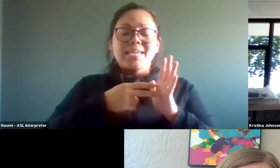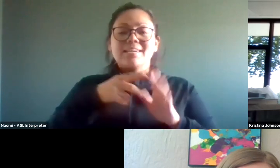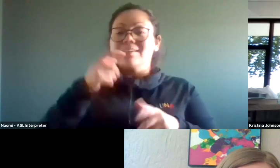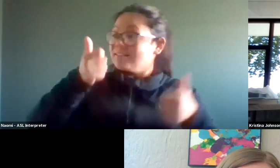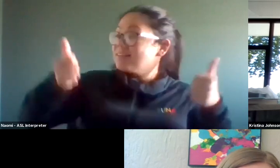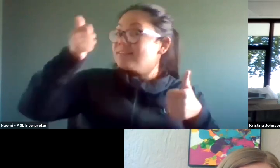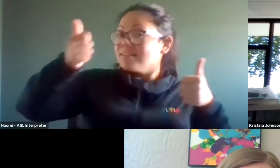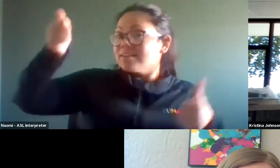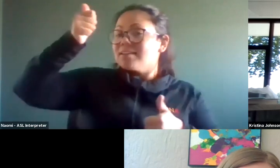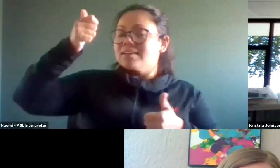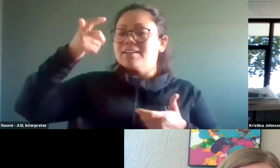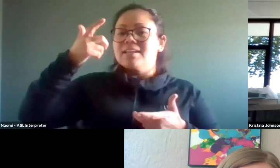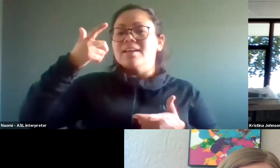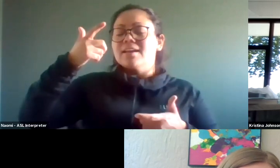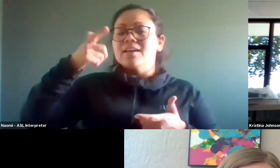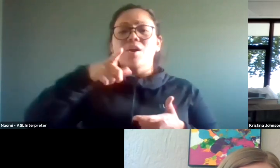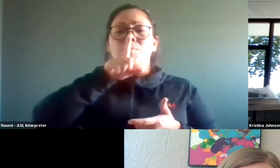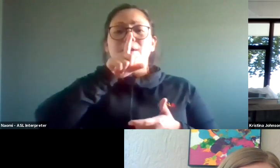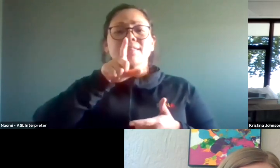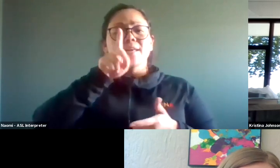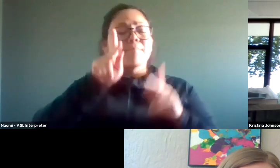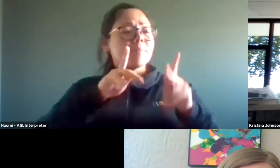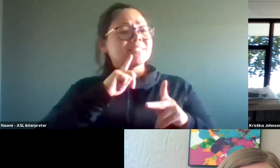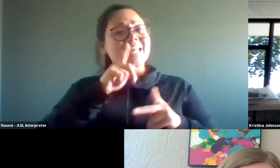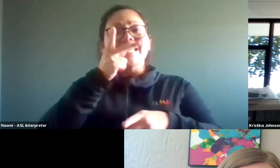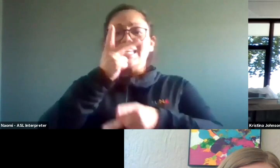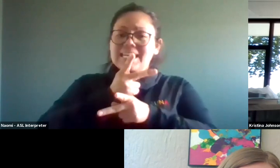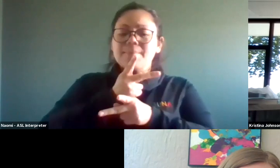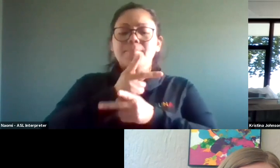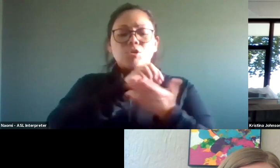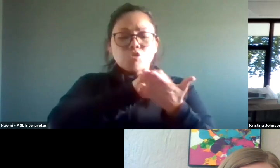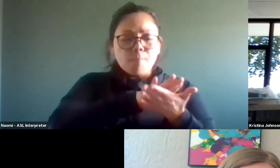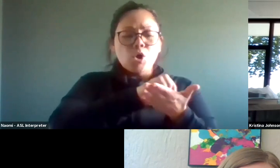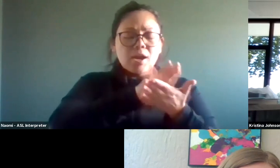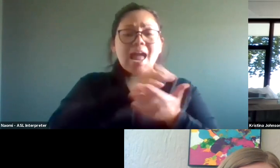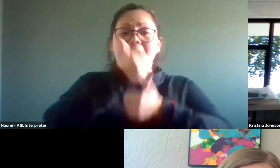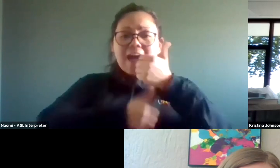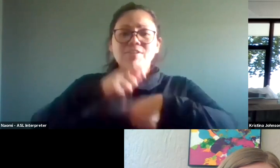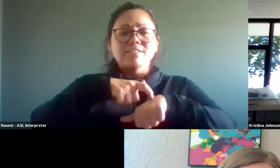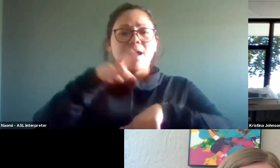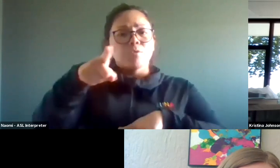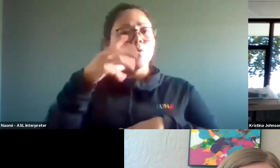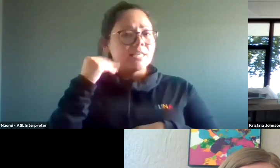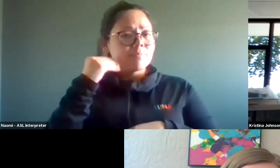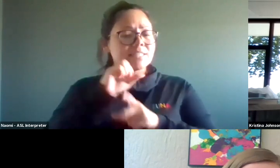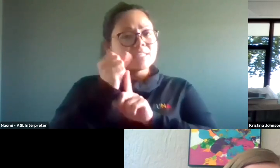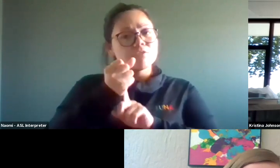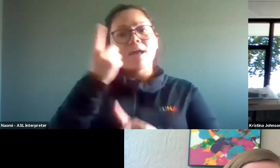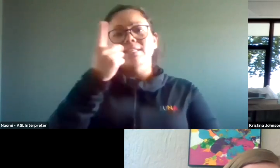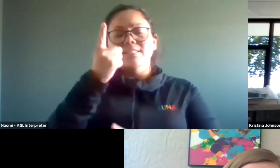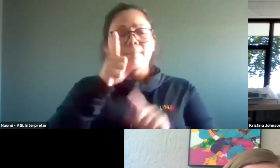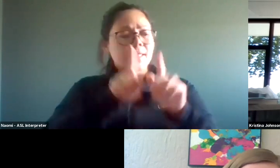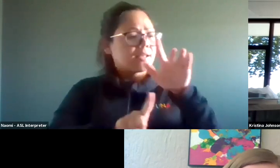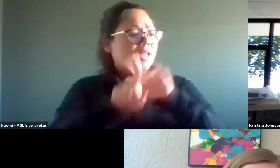executive level, keep a notebook in your pocket. And every single time you have a situation come up about